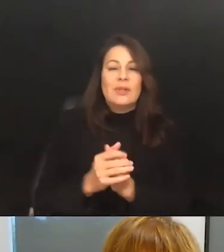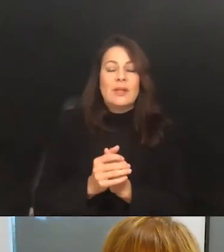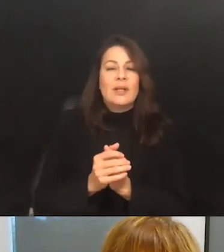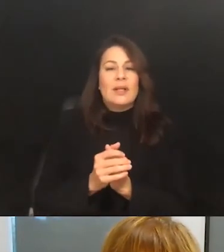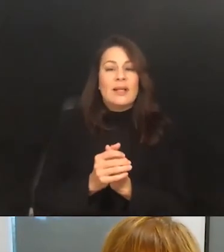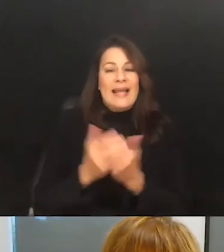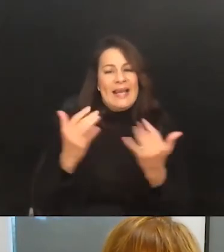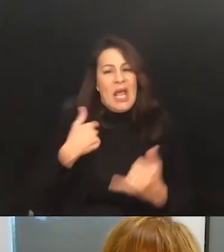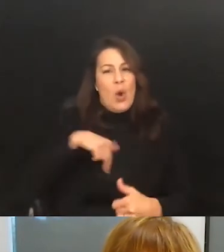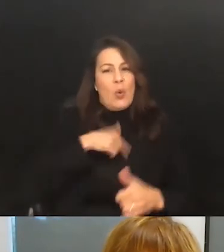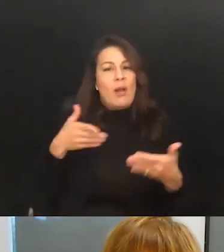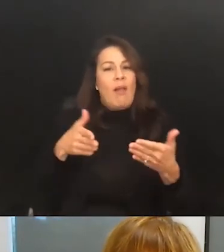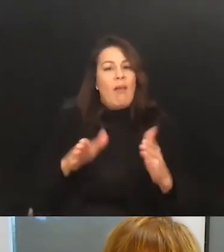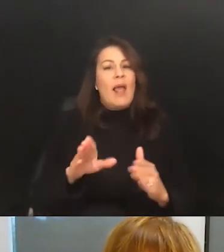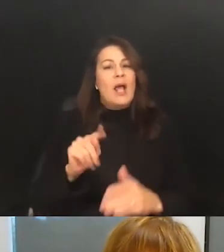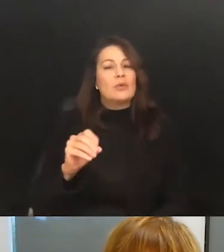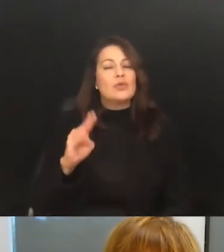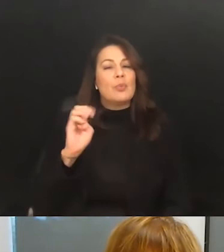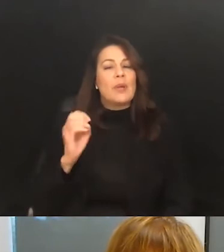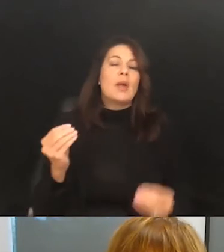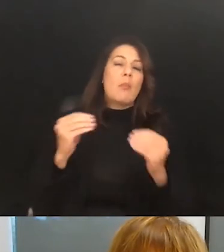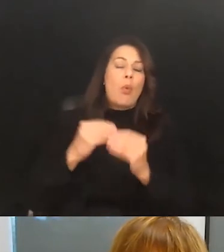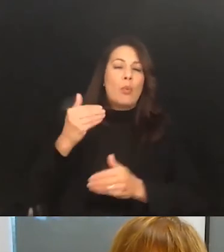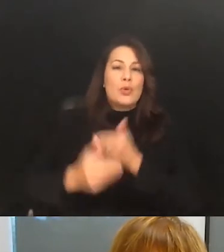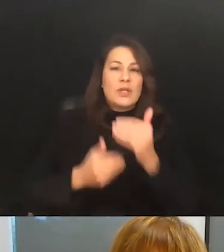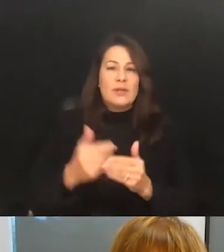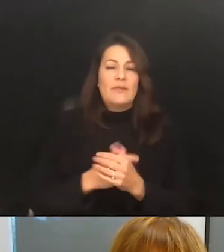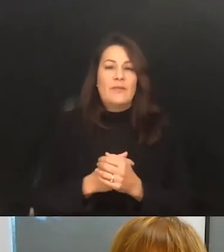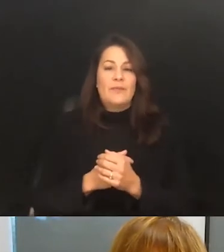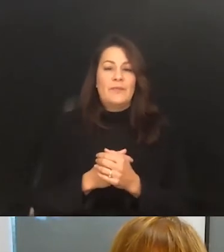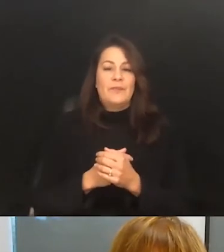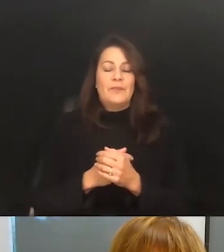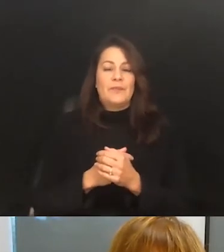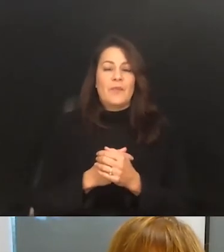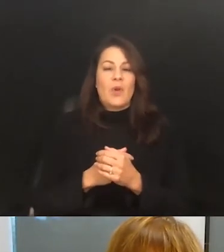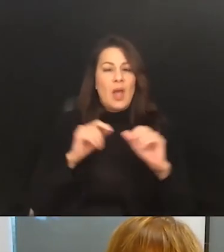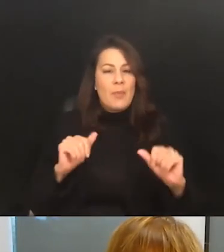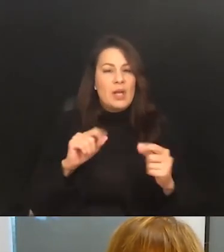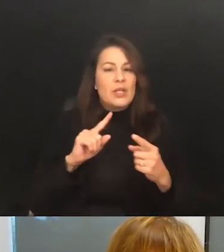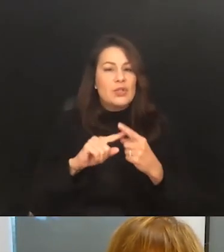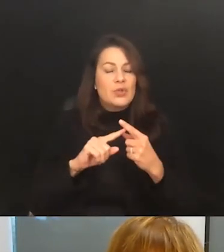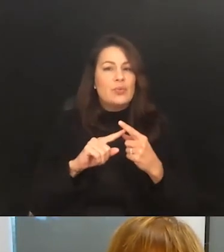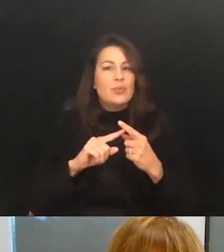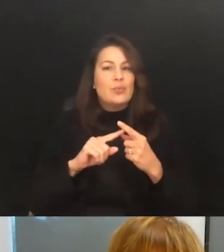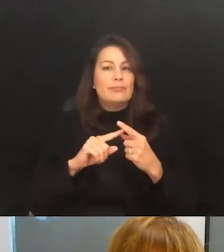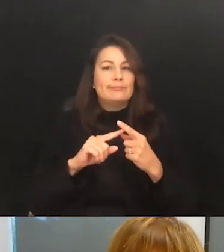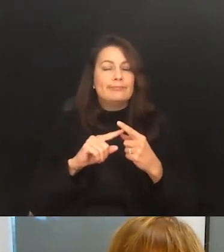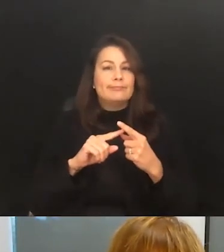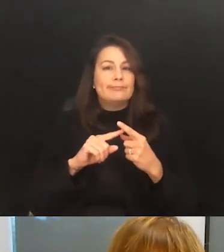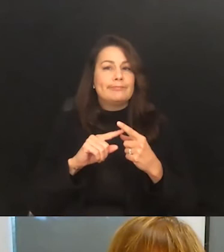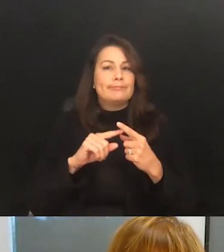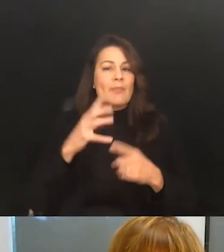allowed us to be more productive and has allowed us to be engaged in the